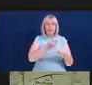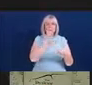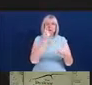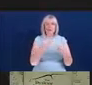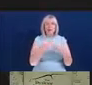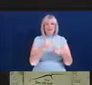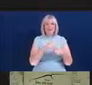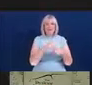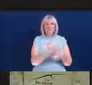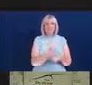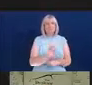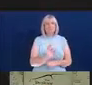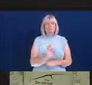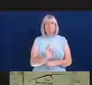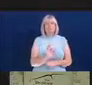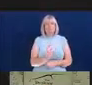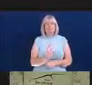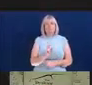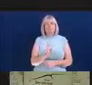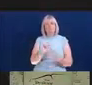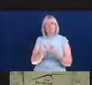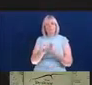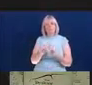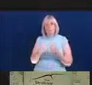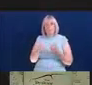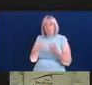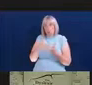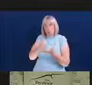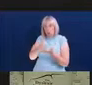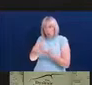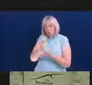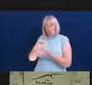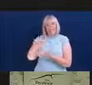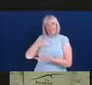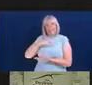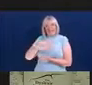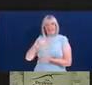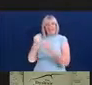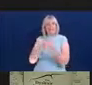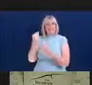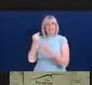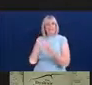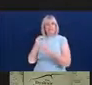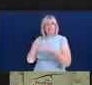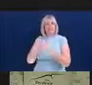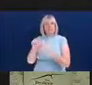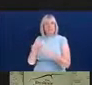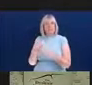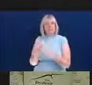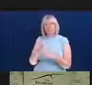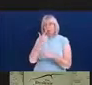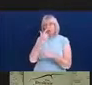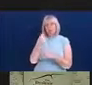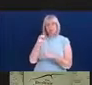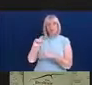idea to go through the needs assessment process. That could be with an access to work needs assessor, or you can get